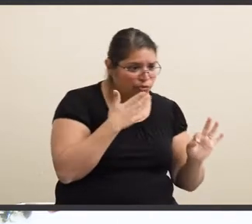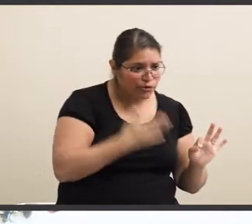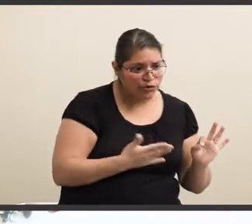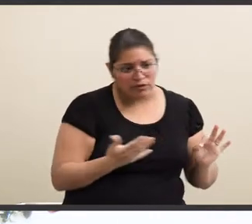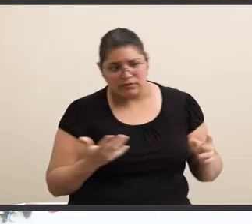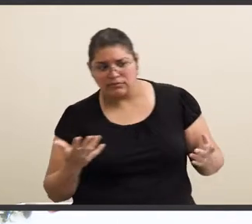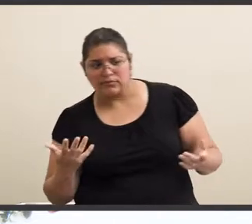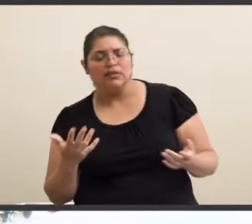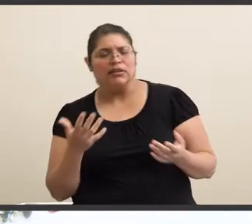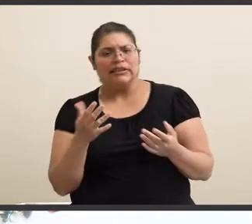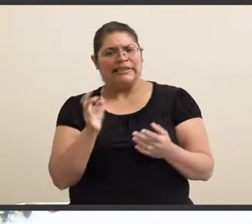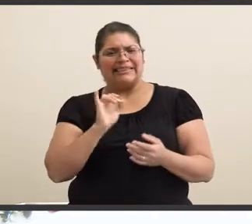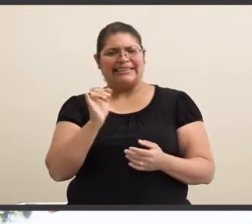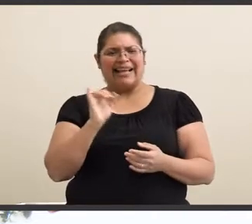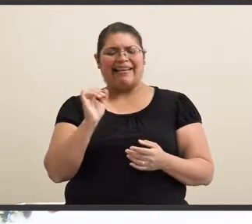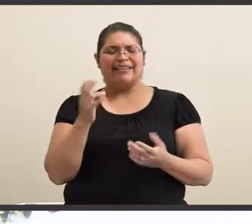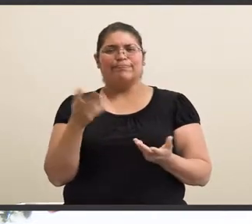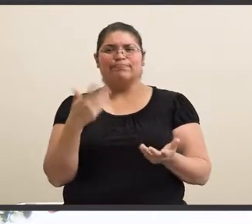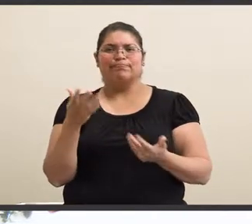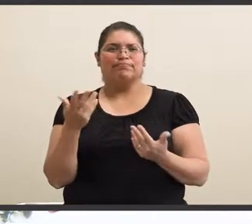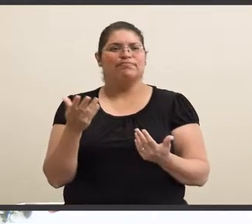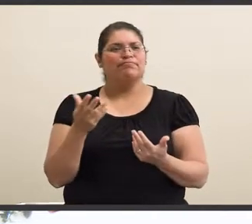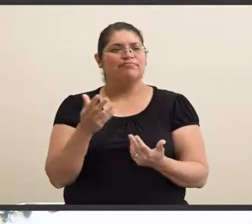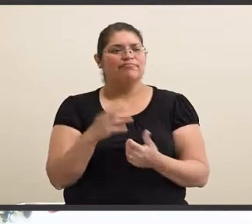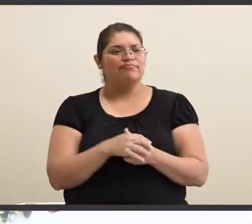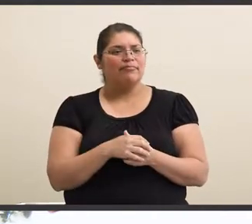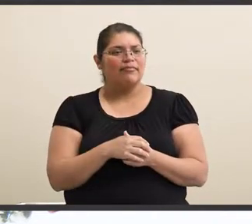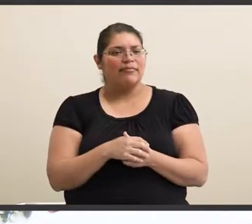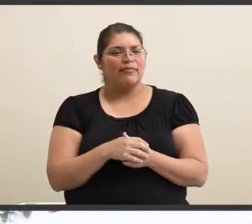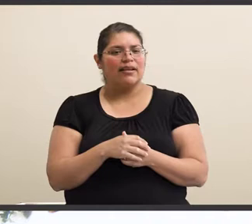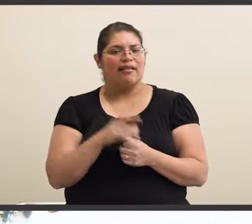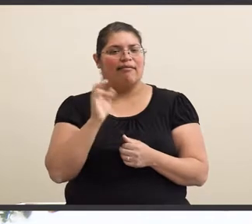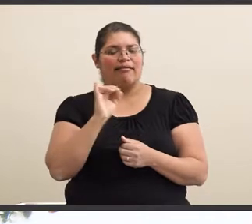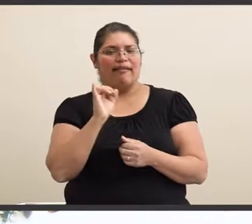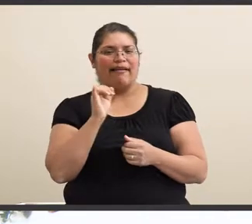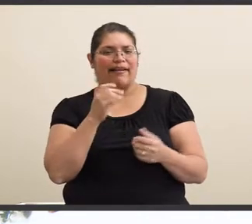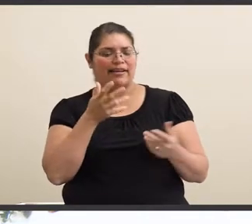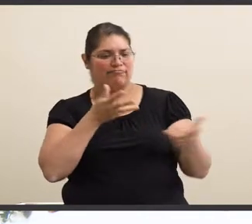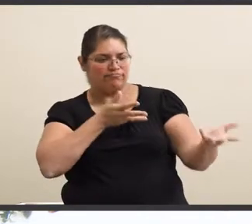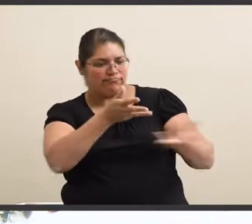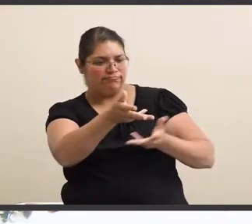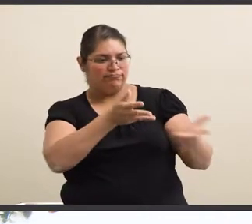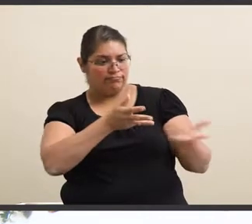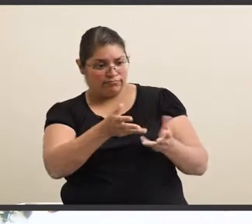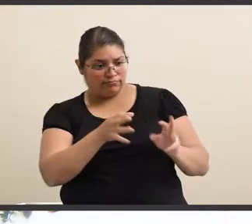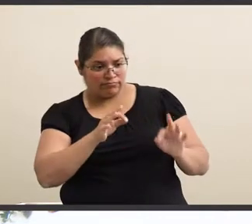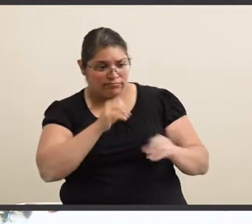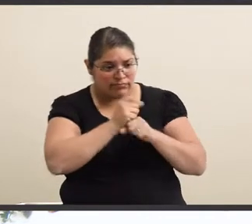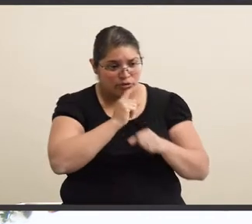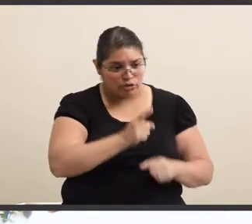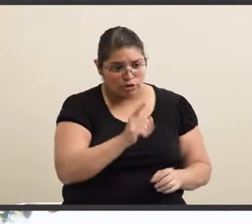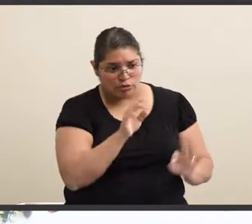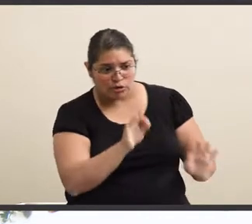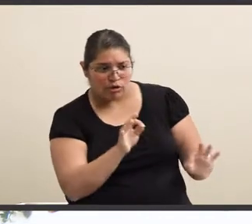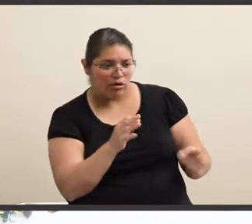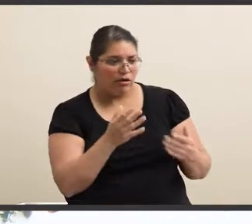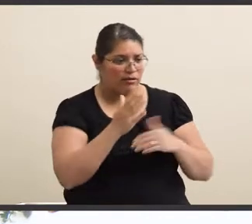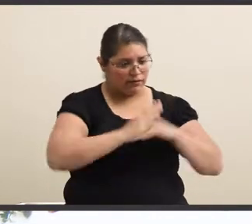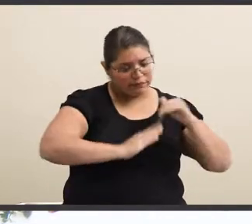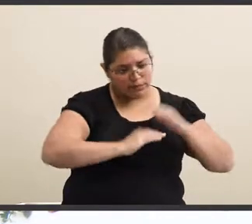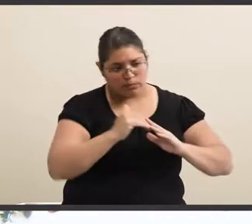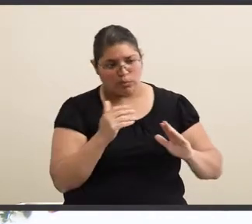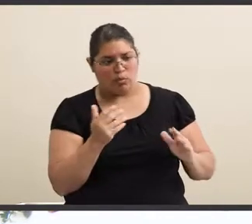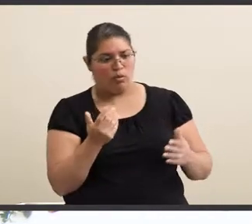it's just like the kind of rapport and ensuring that we're comfortable.